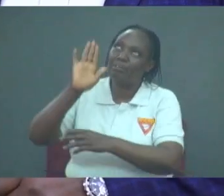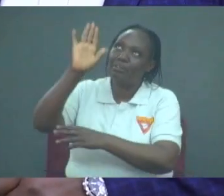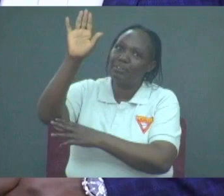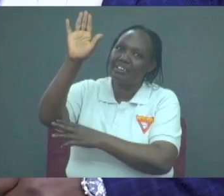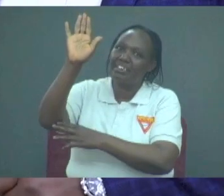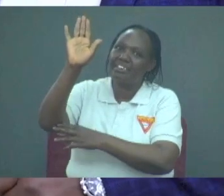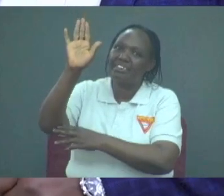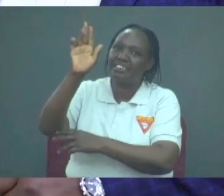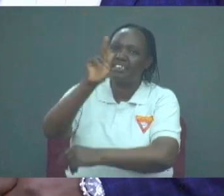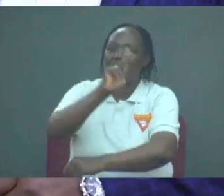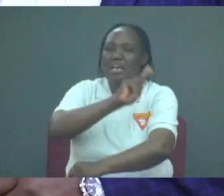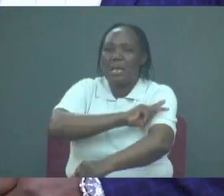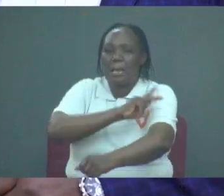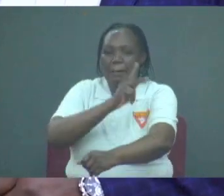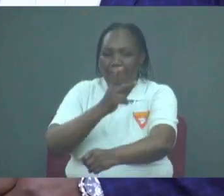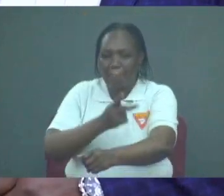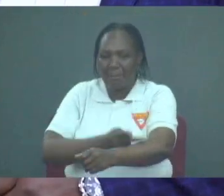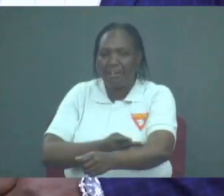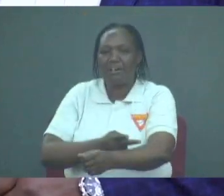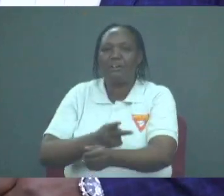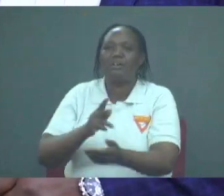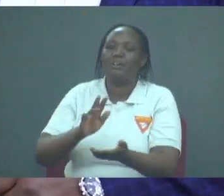The power and the glory.